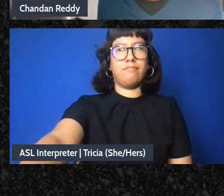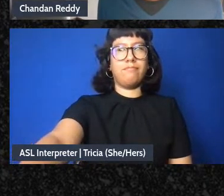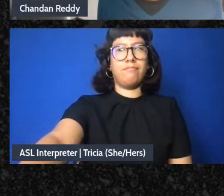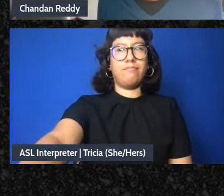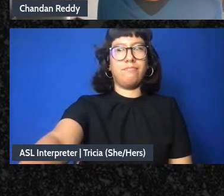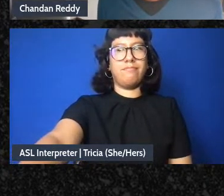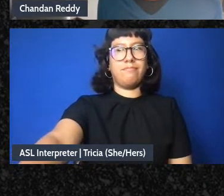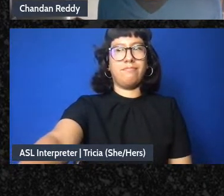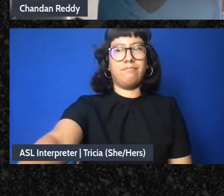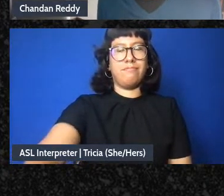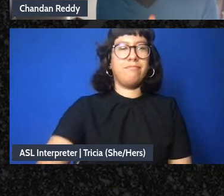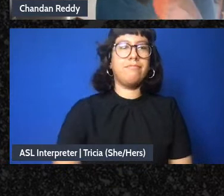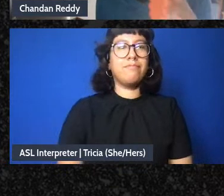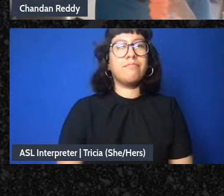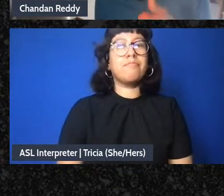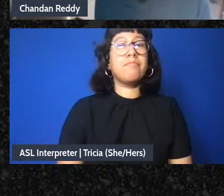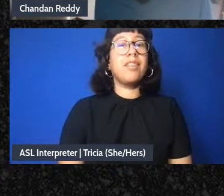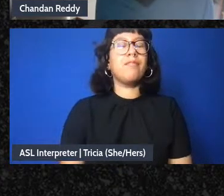I have a thought